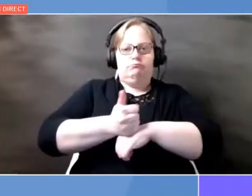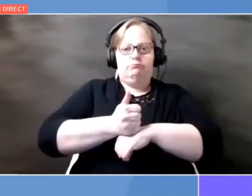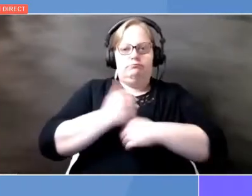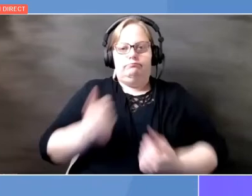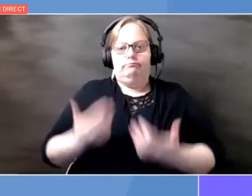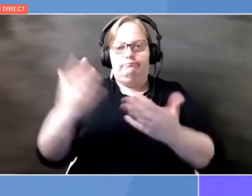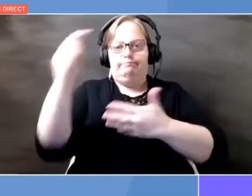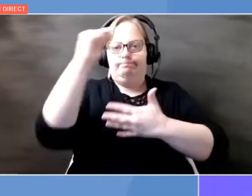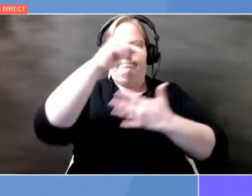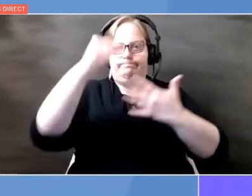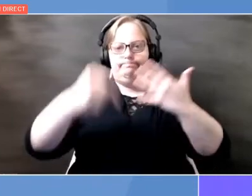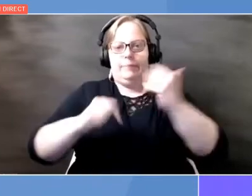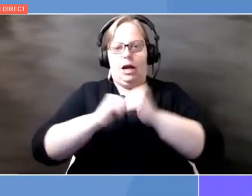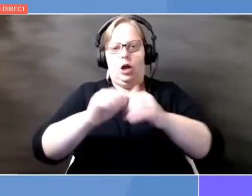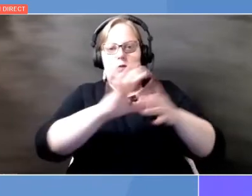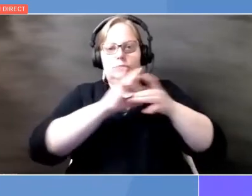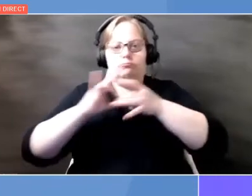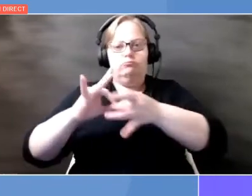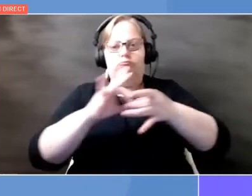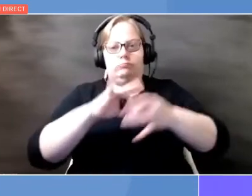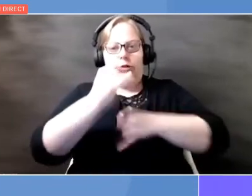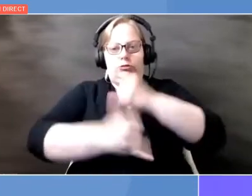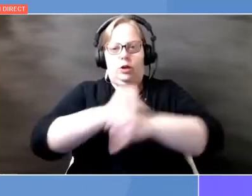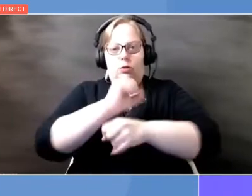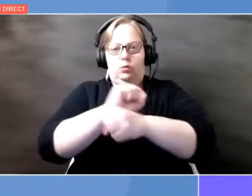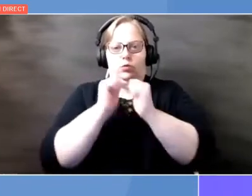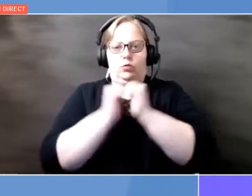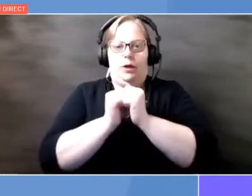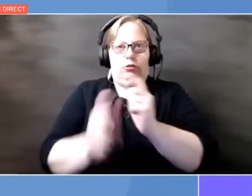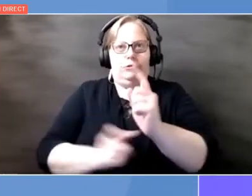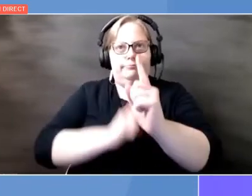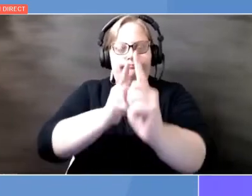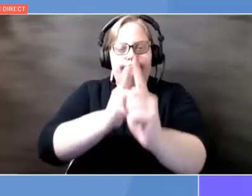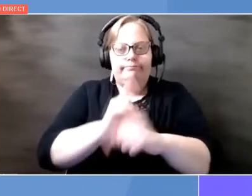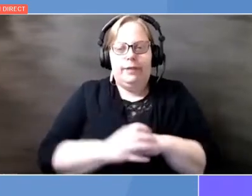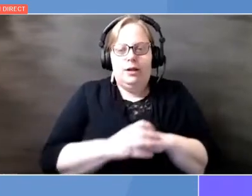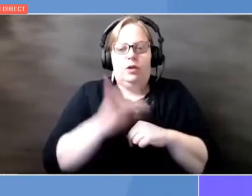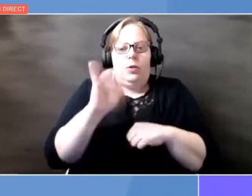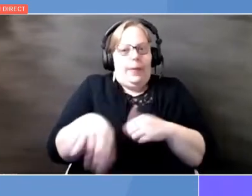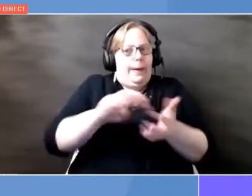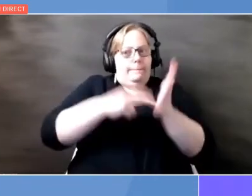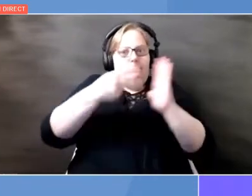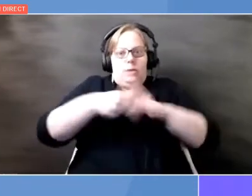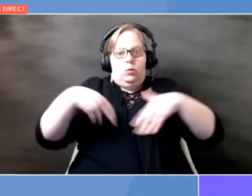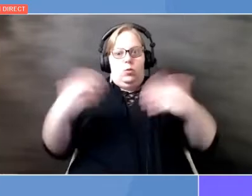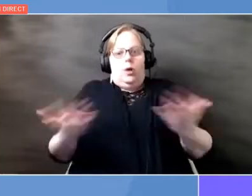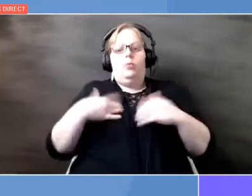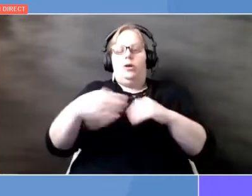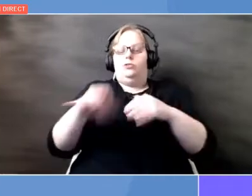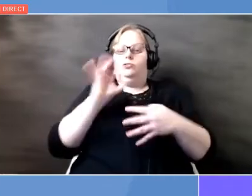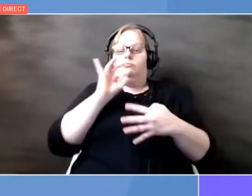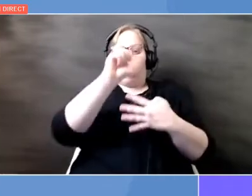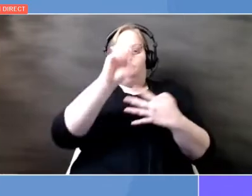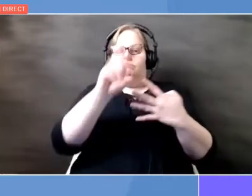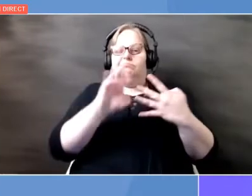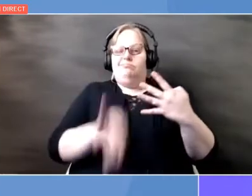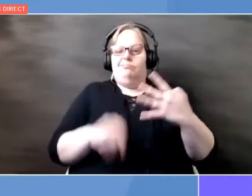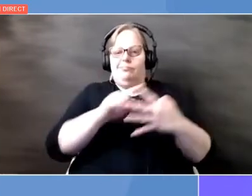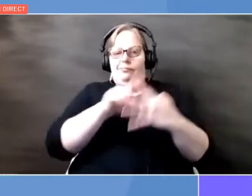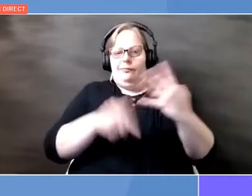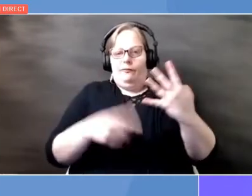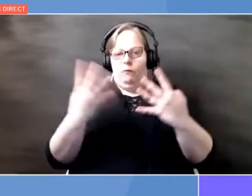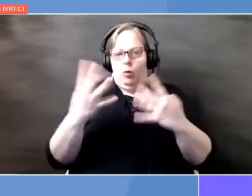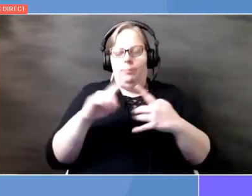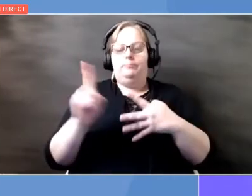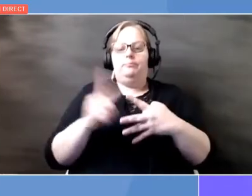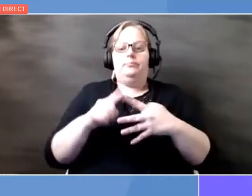international action. So, what does all this actually mean? I'd like to pick four areas, if I may. Firstly, standards. Shared